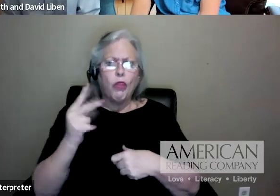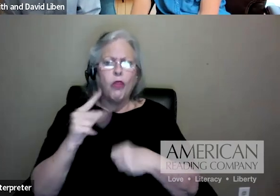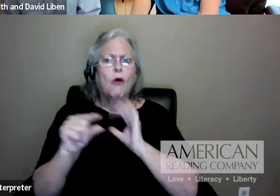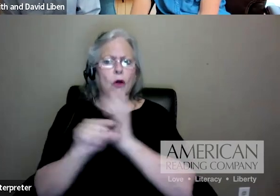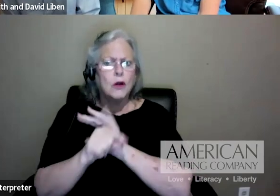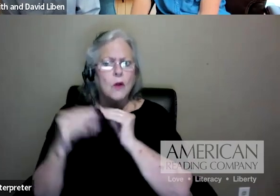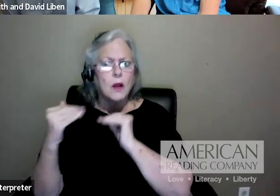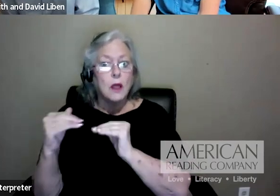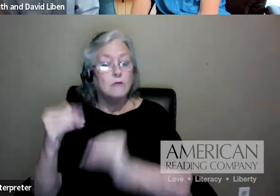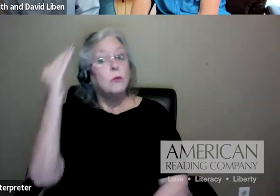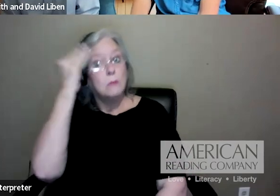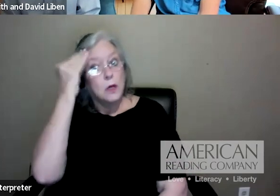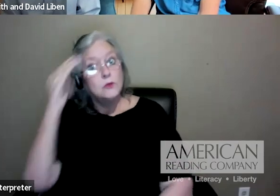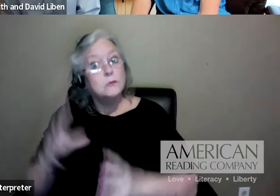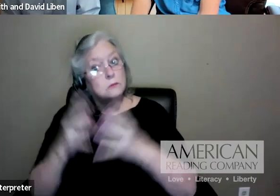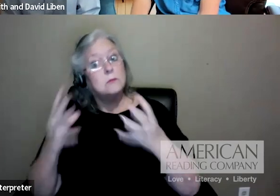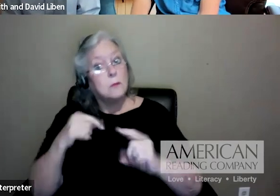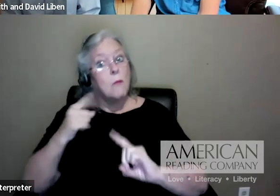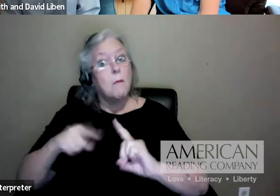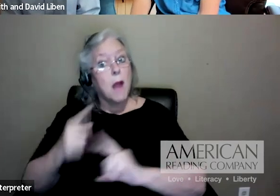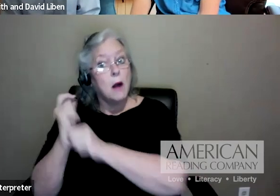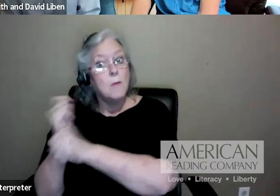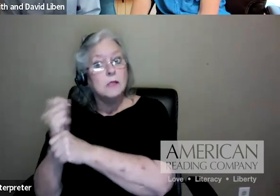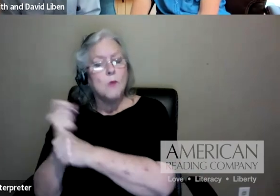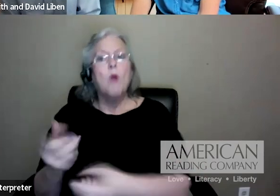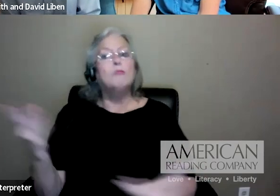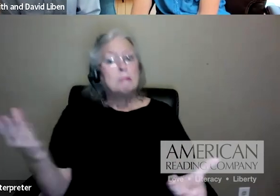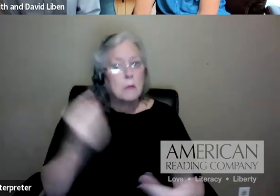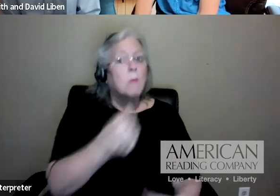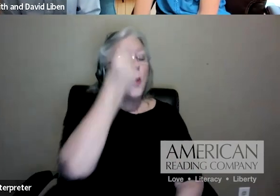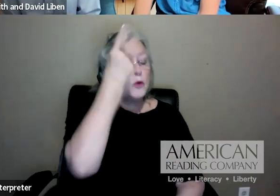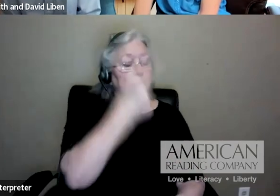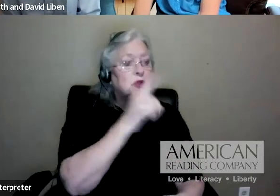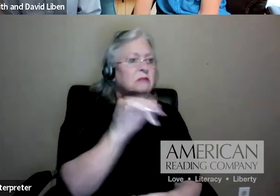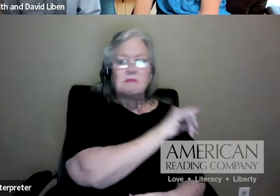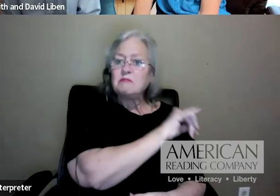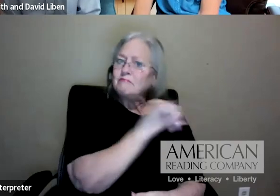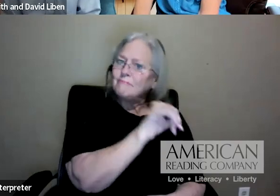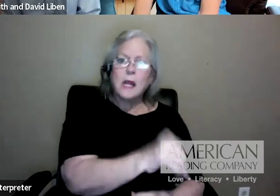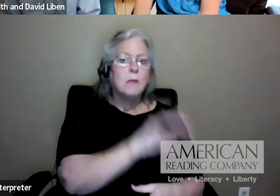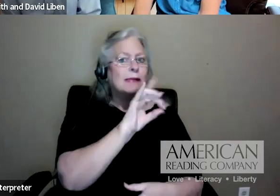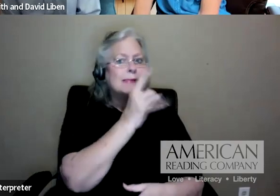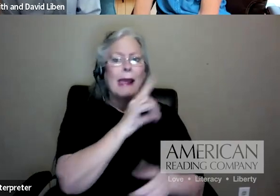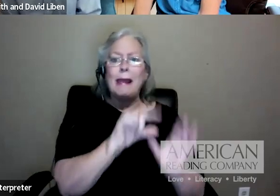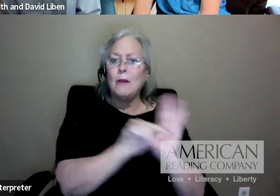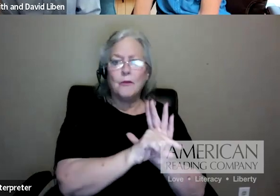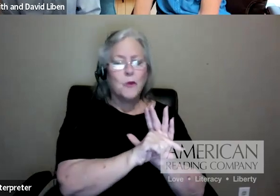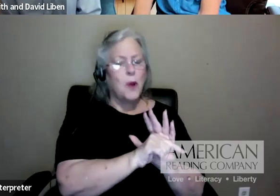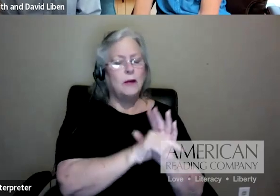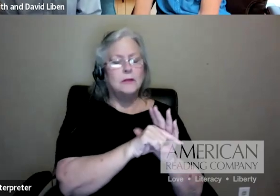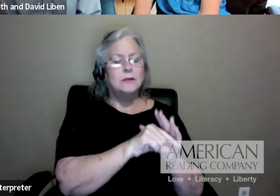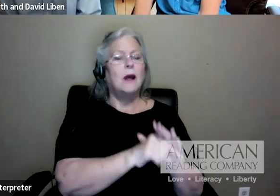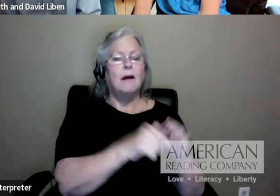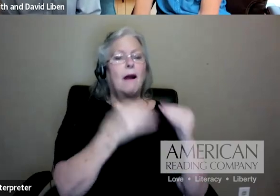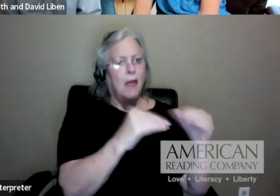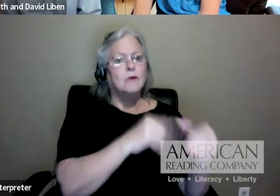the students who were reading at an eighth grade level who knew more about baseball or knew less about baseball. But in other words, the